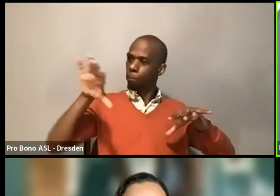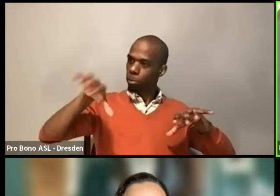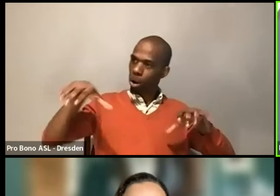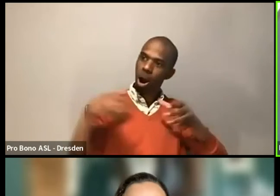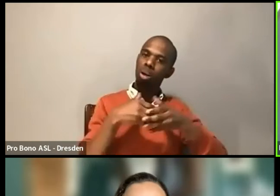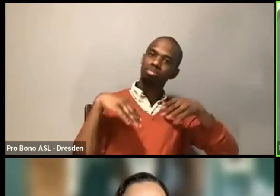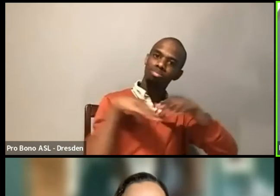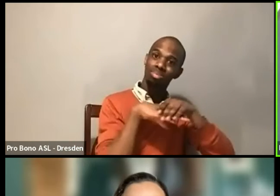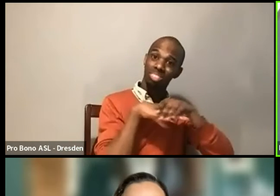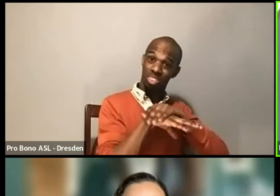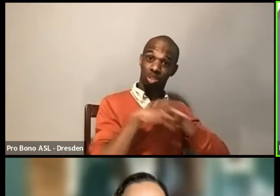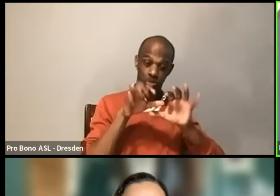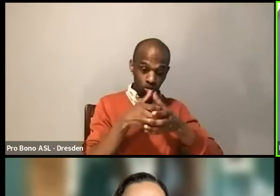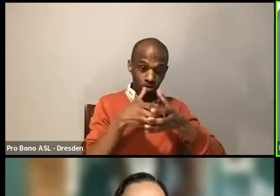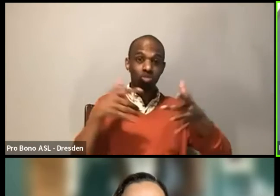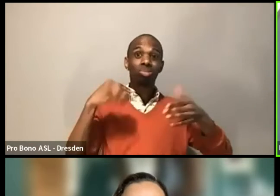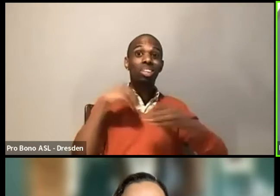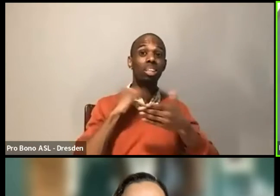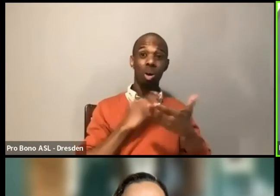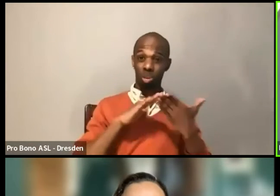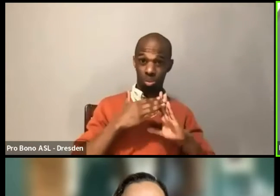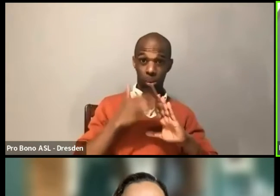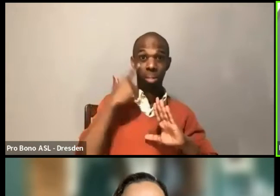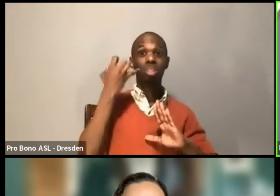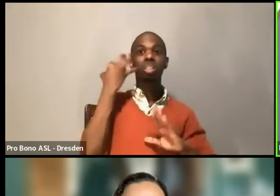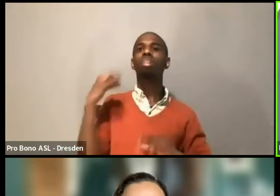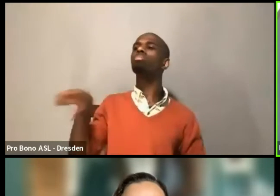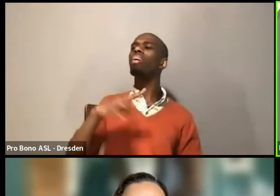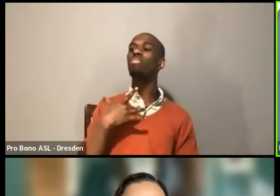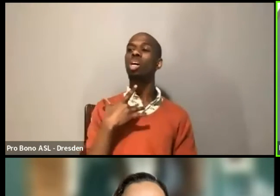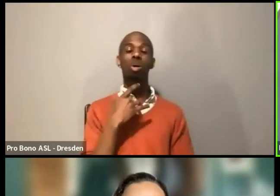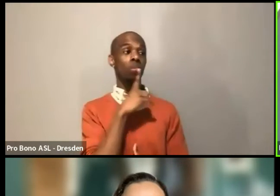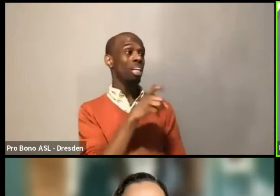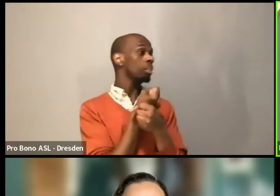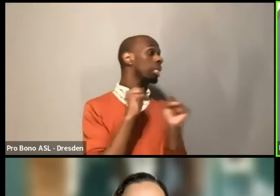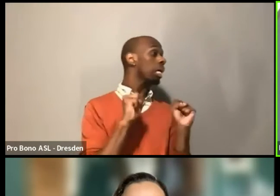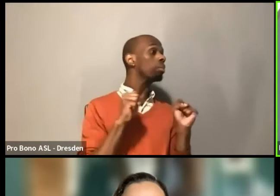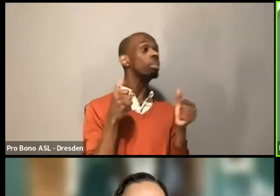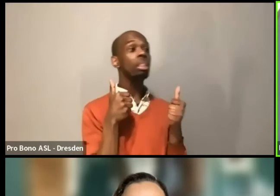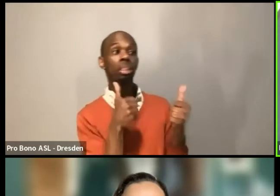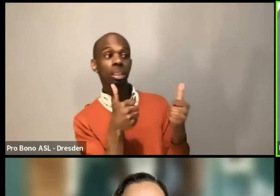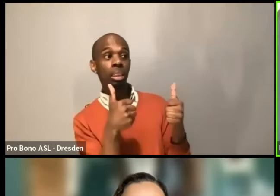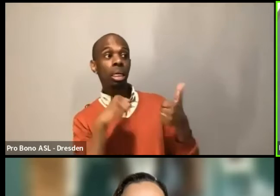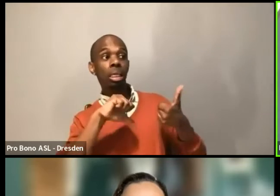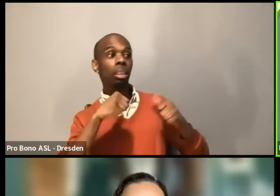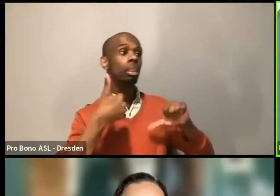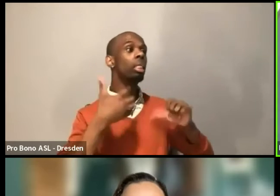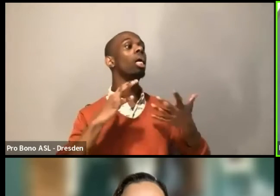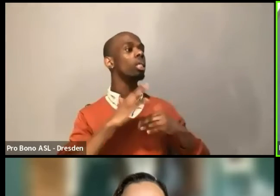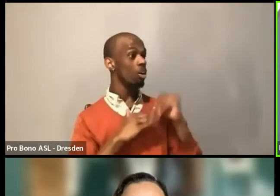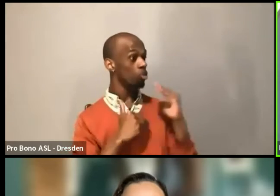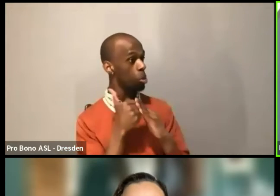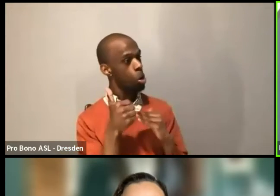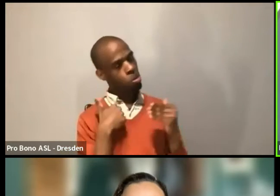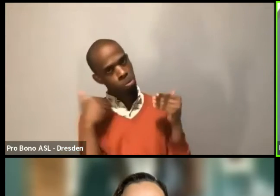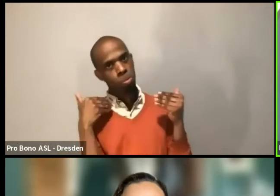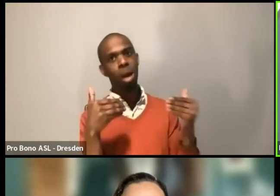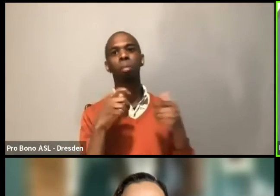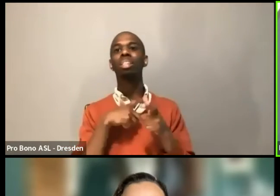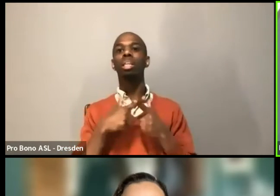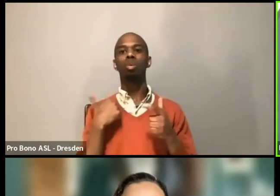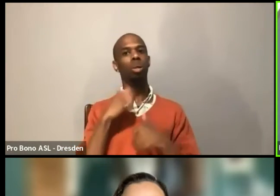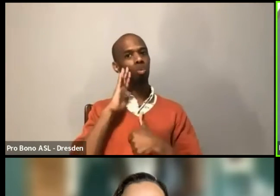for them to come ask for what they needed, and they will only feel safe enough to come ask for what they need. If you take it on yourself as the leadership, as the